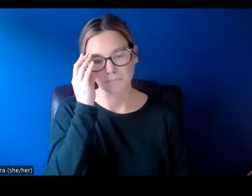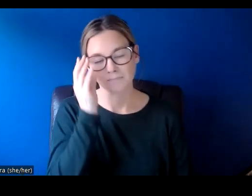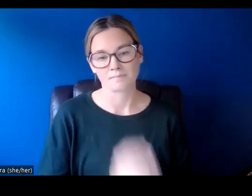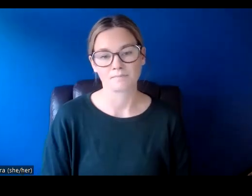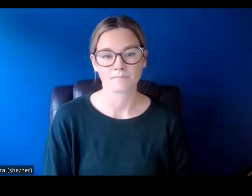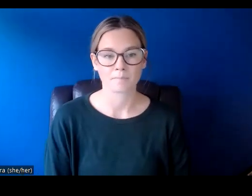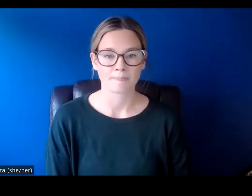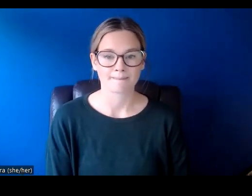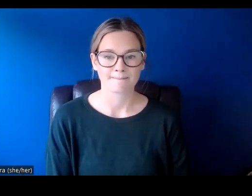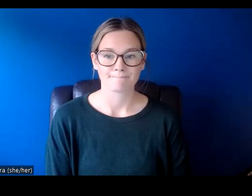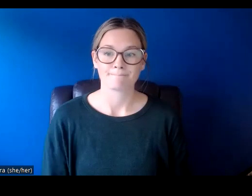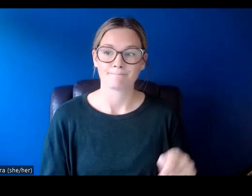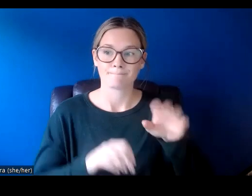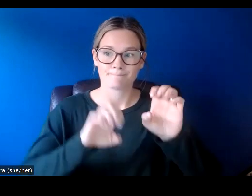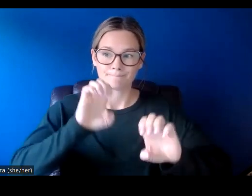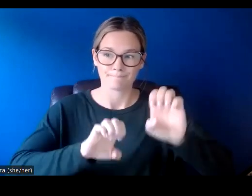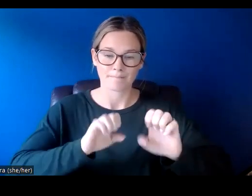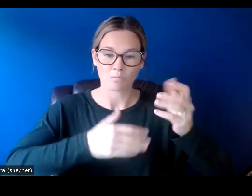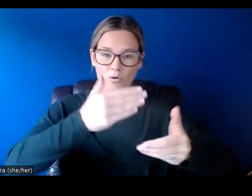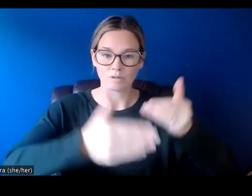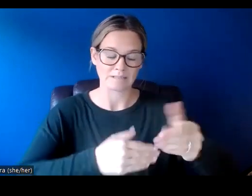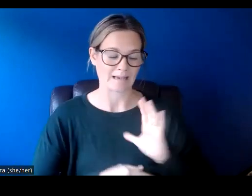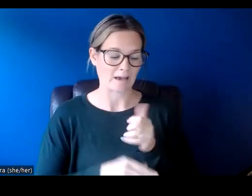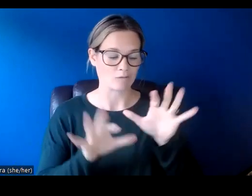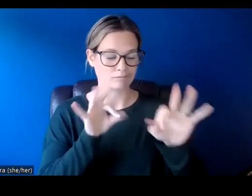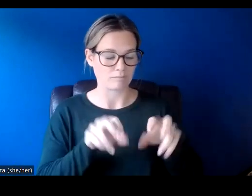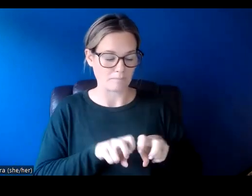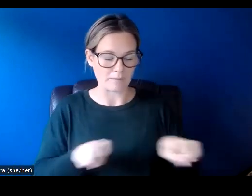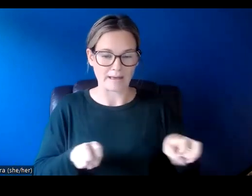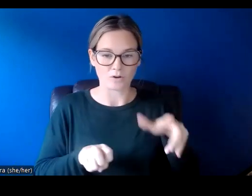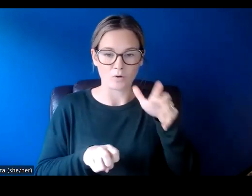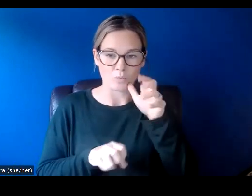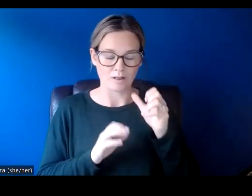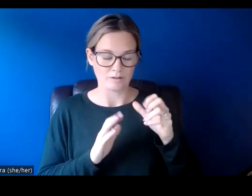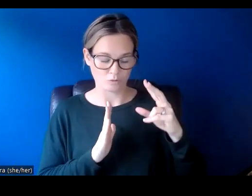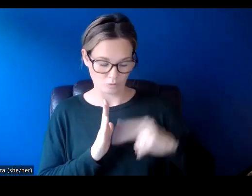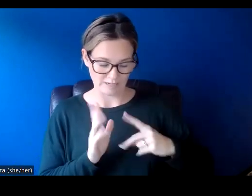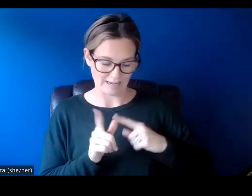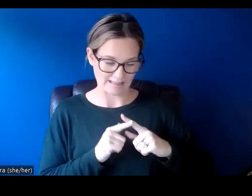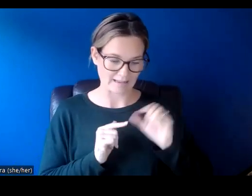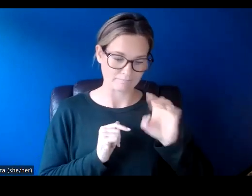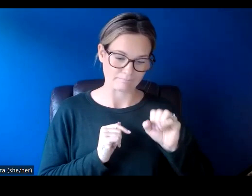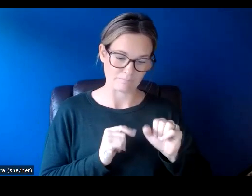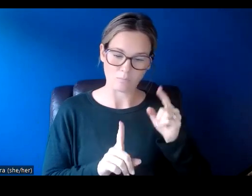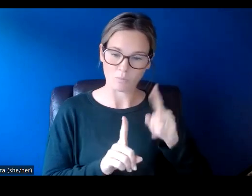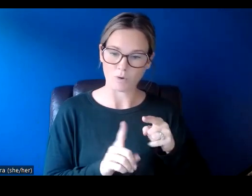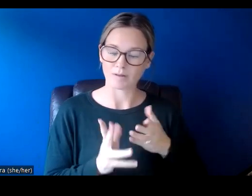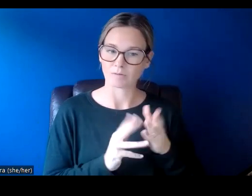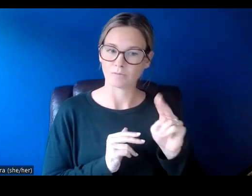The evaluation process. So our selection panel will read and scored applications throughout November.